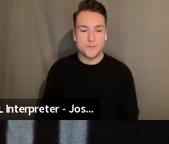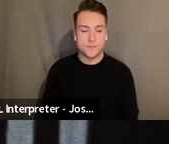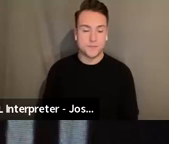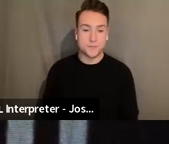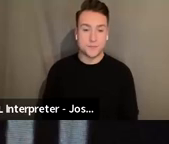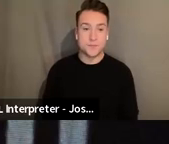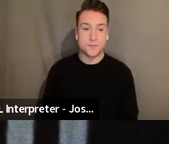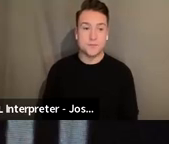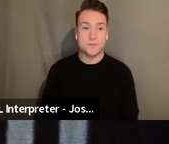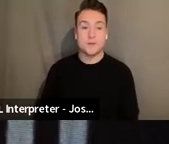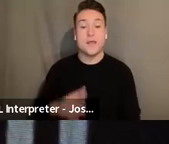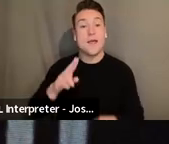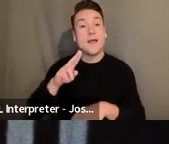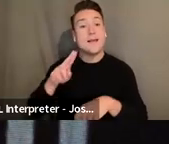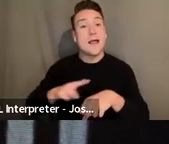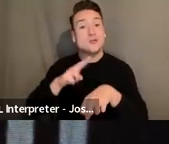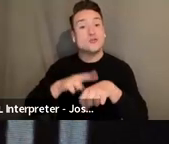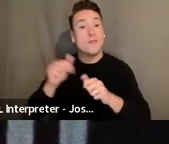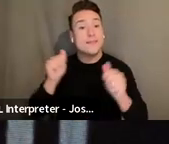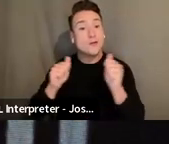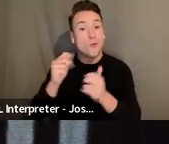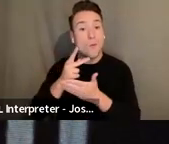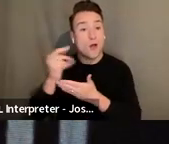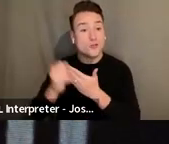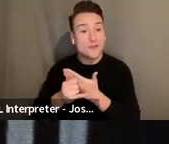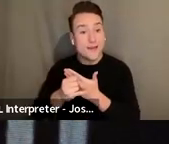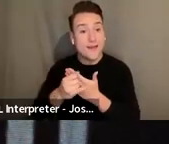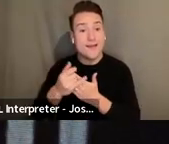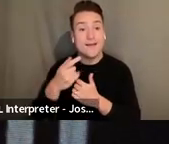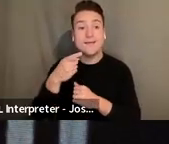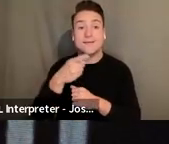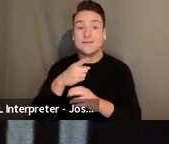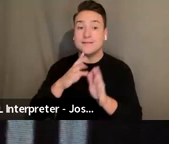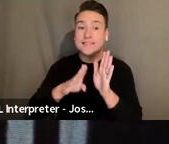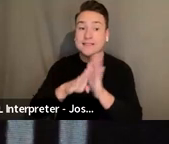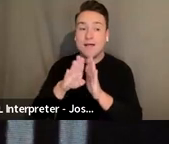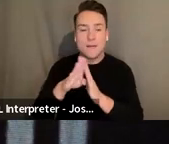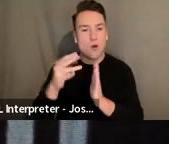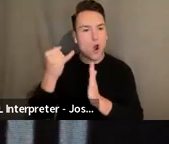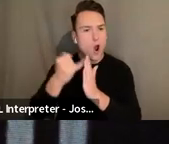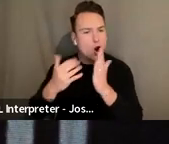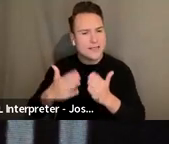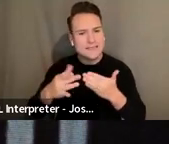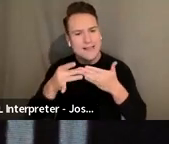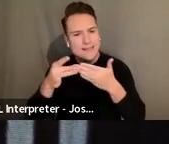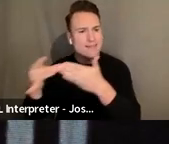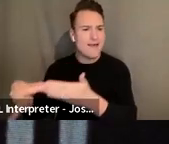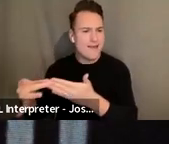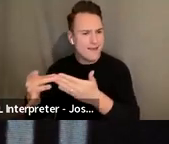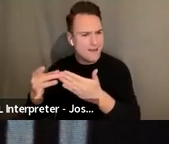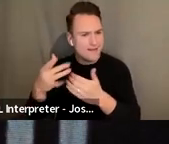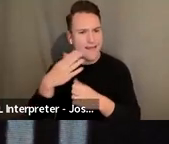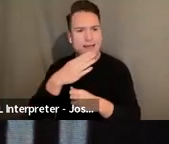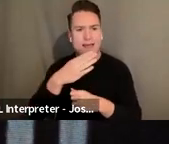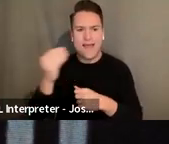The National Theater Project promotes the development of artist-led ensemble and devised theatre work while extending the reach and life